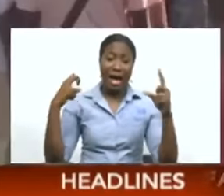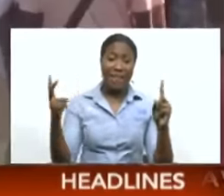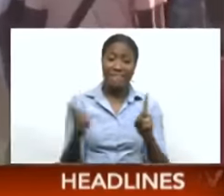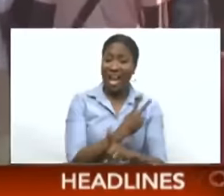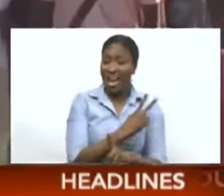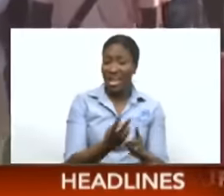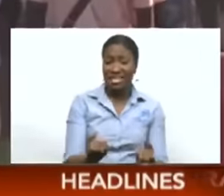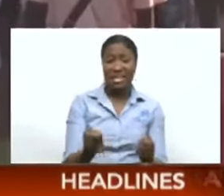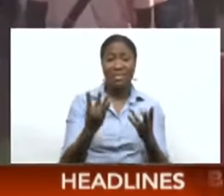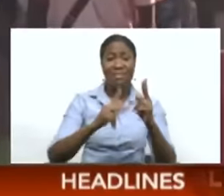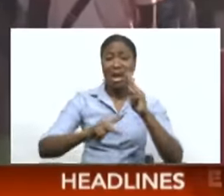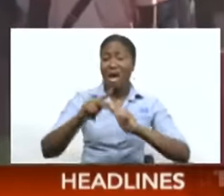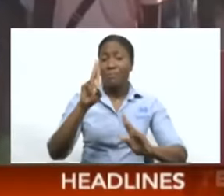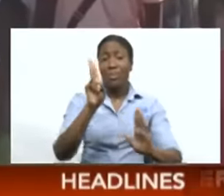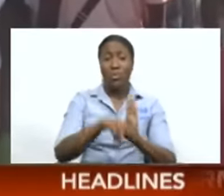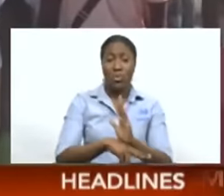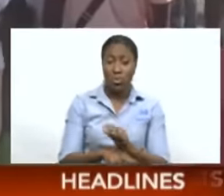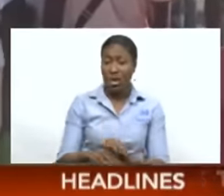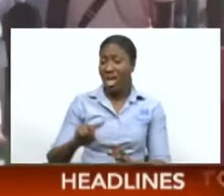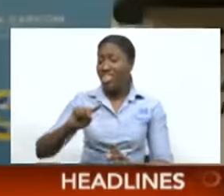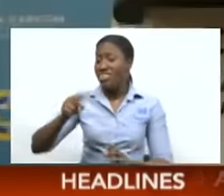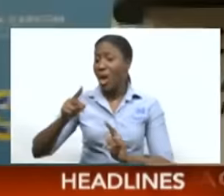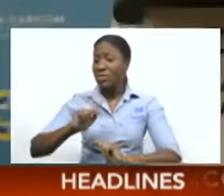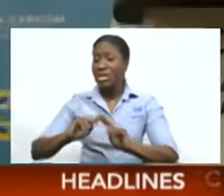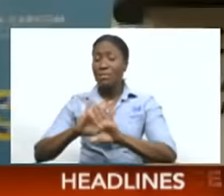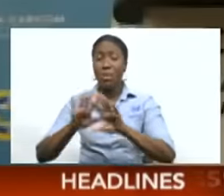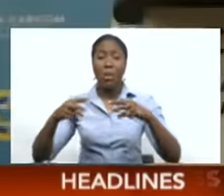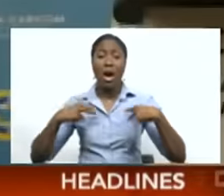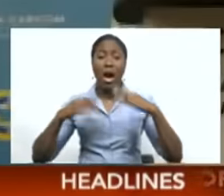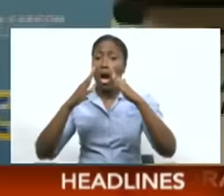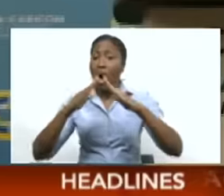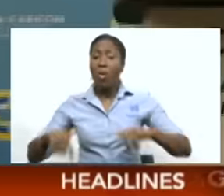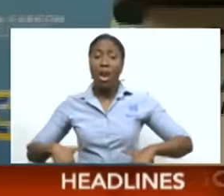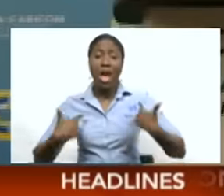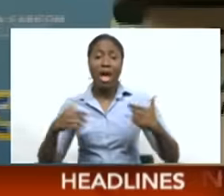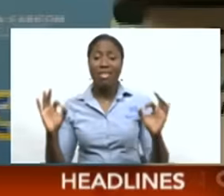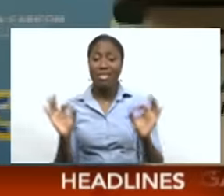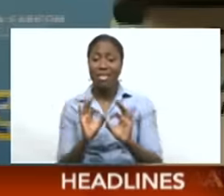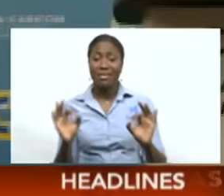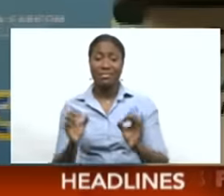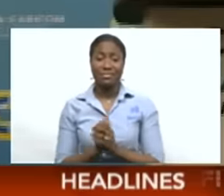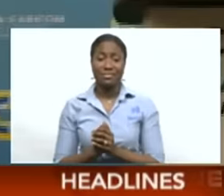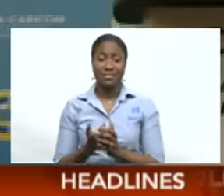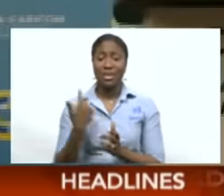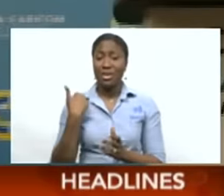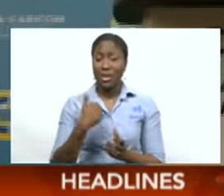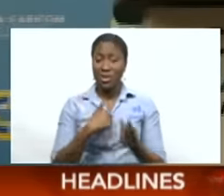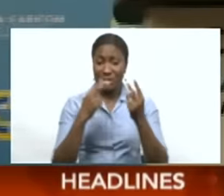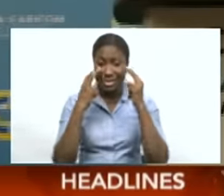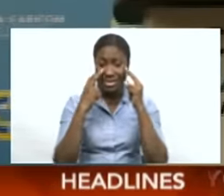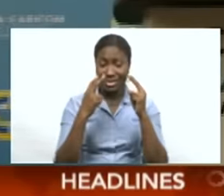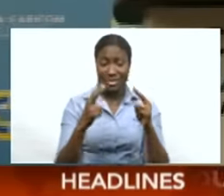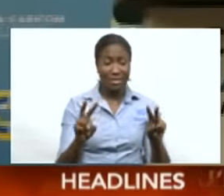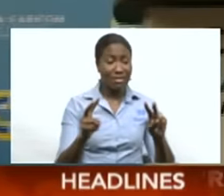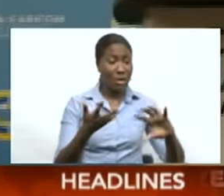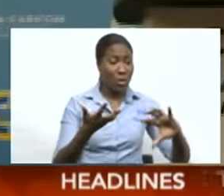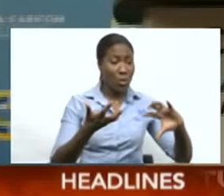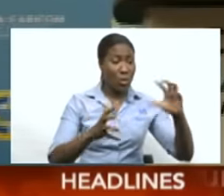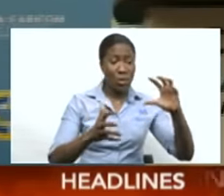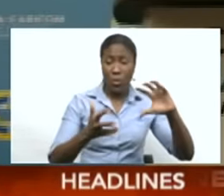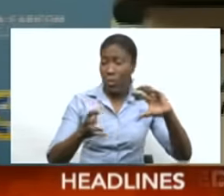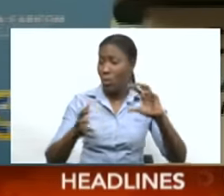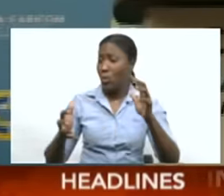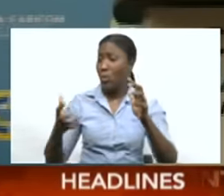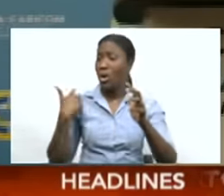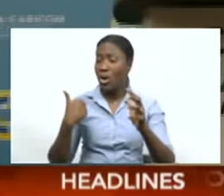hundreds dead and thousands displaced. As we look at the crisis and we advocate